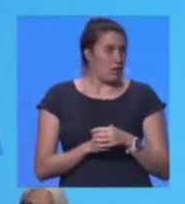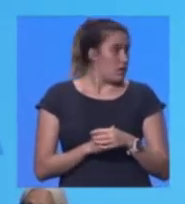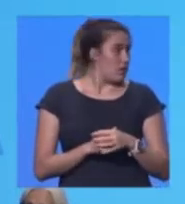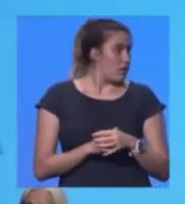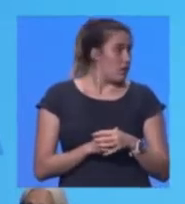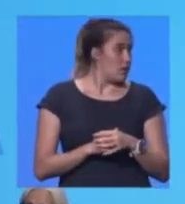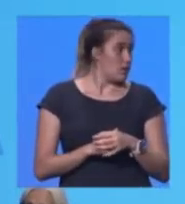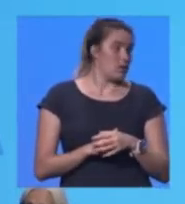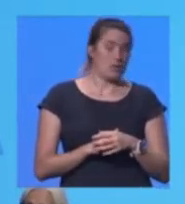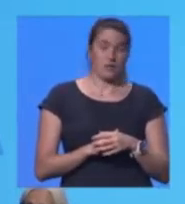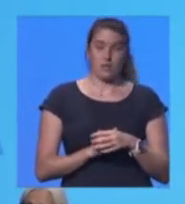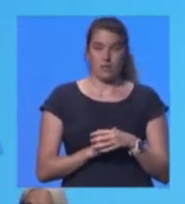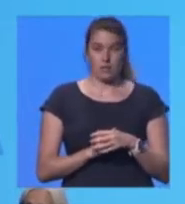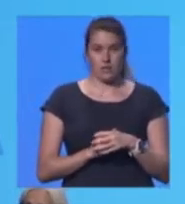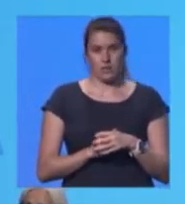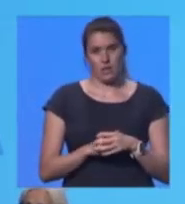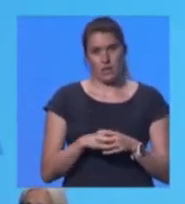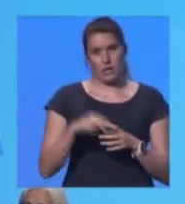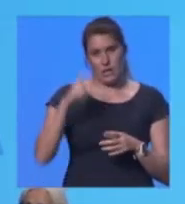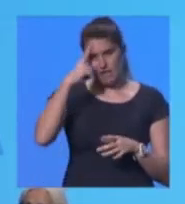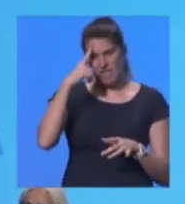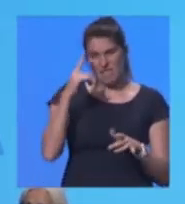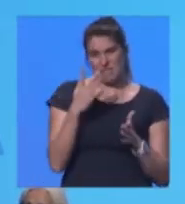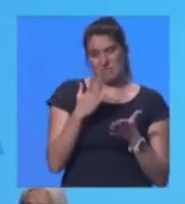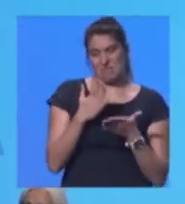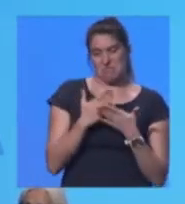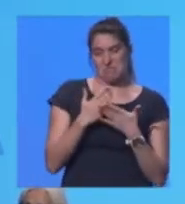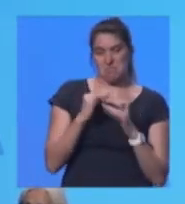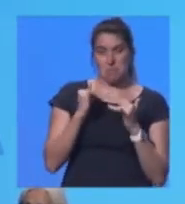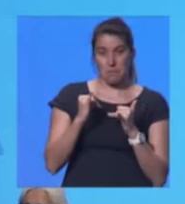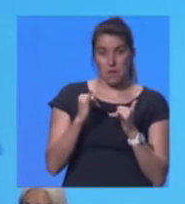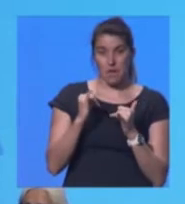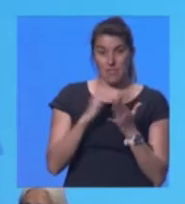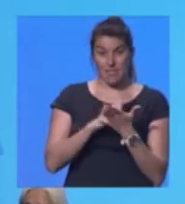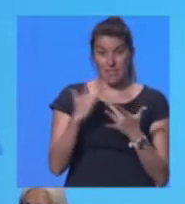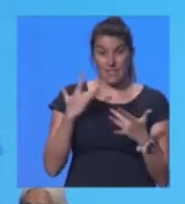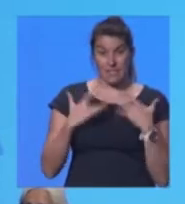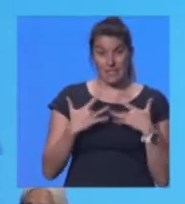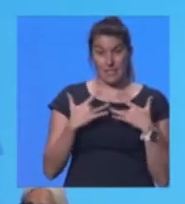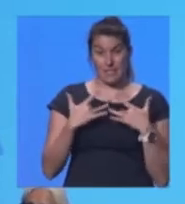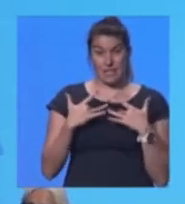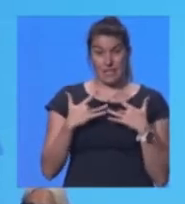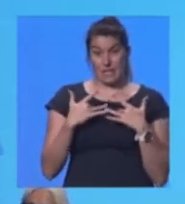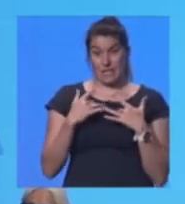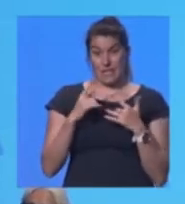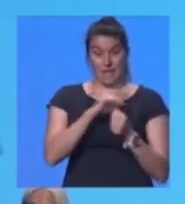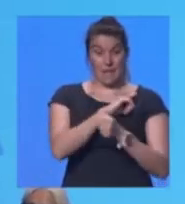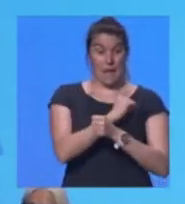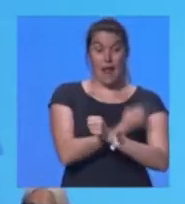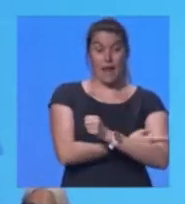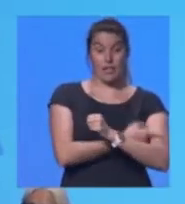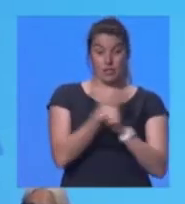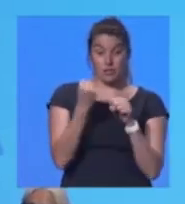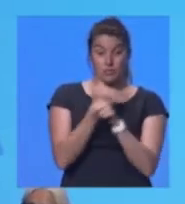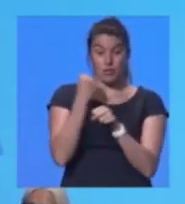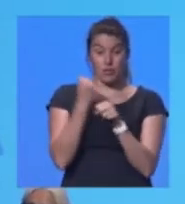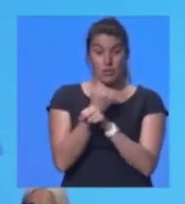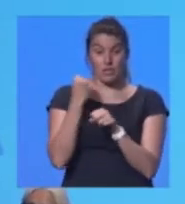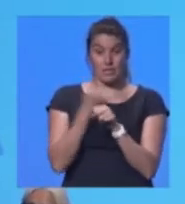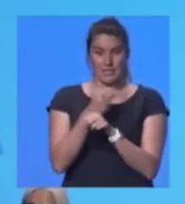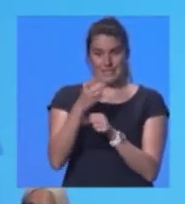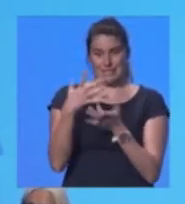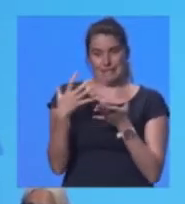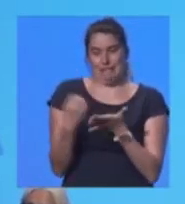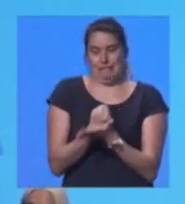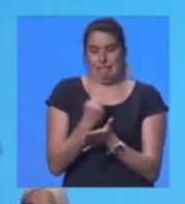and think that's pretty bad. The reality is per unit of energy produced, nuclear is the